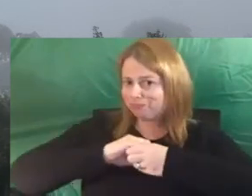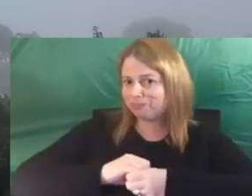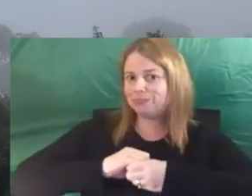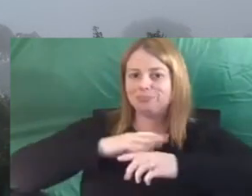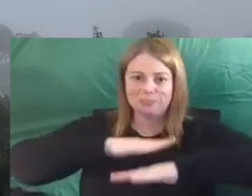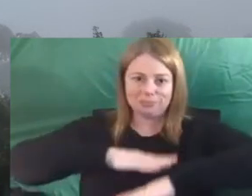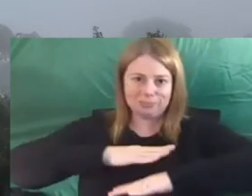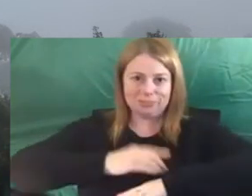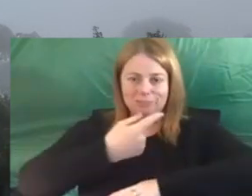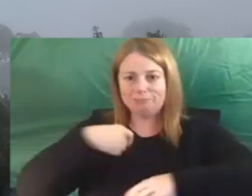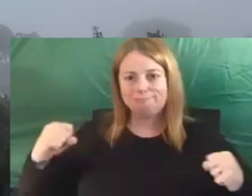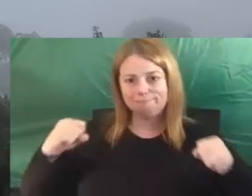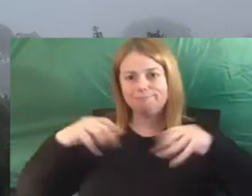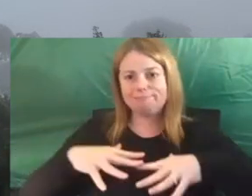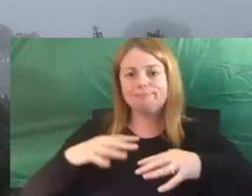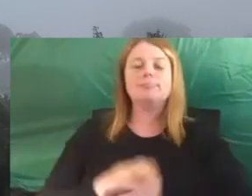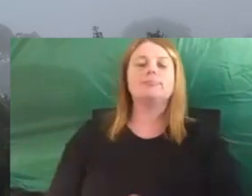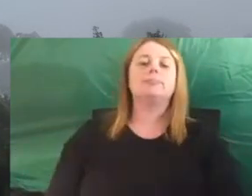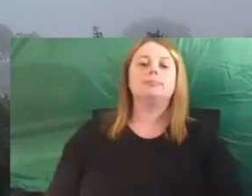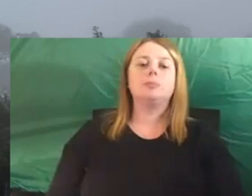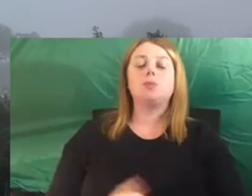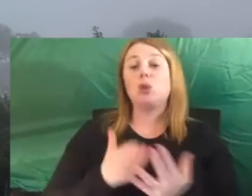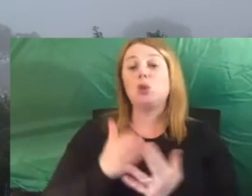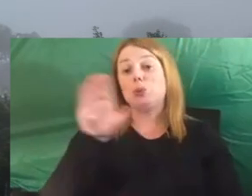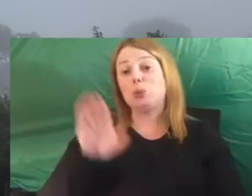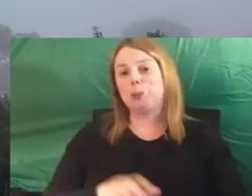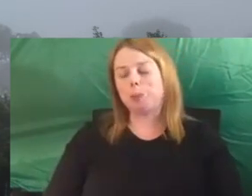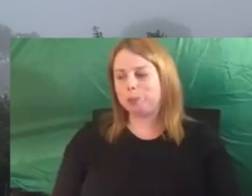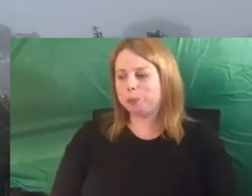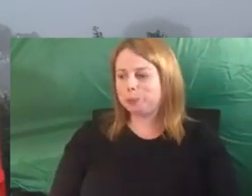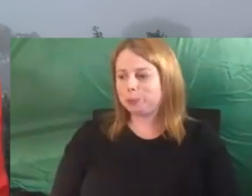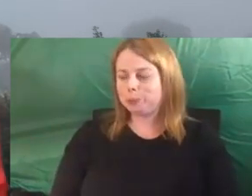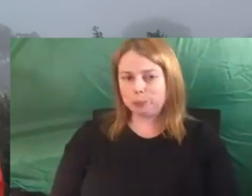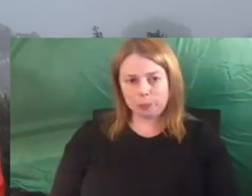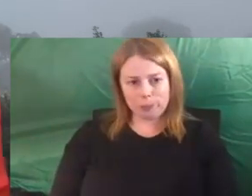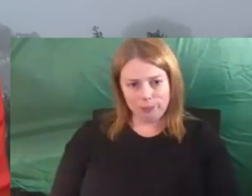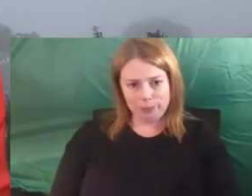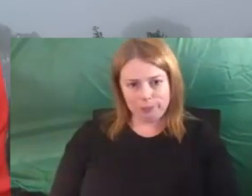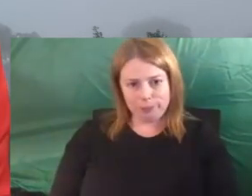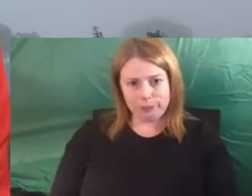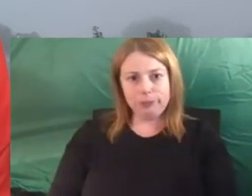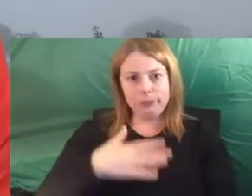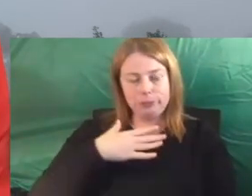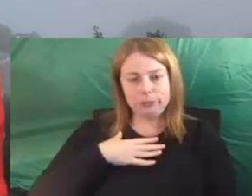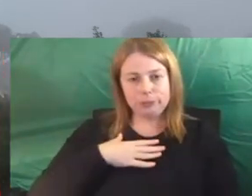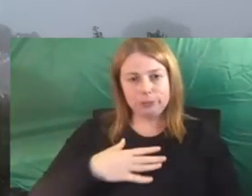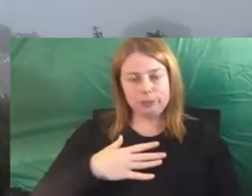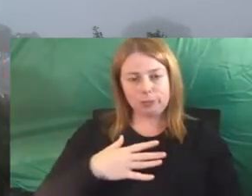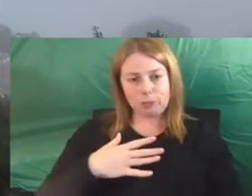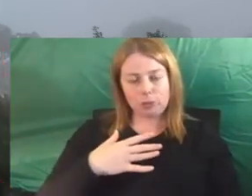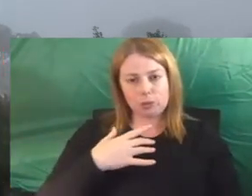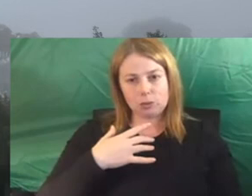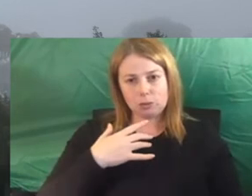on the lands that we're meeting today through this Zoom. And I'd also like to pay tribute to the strength and